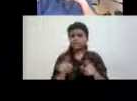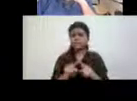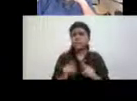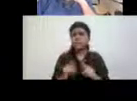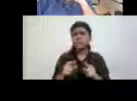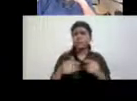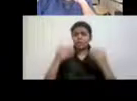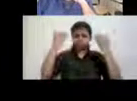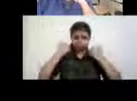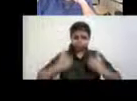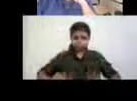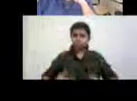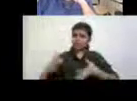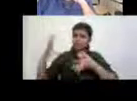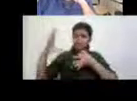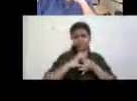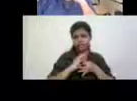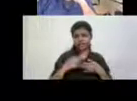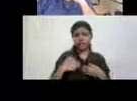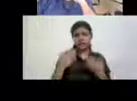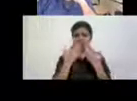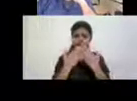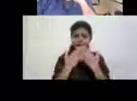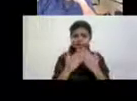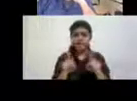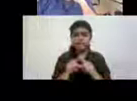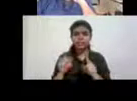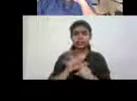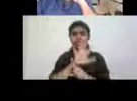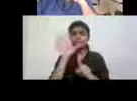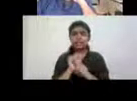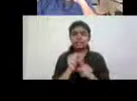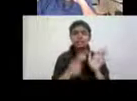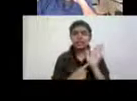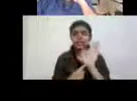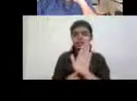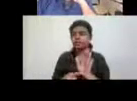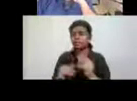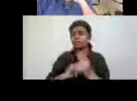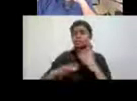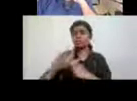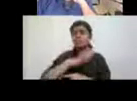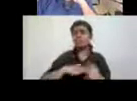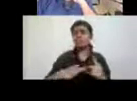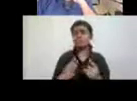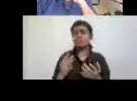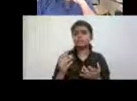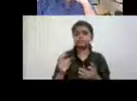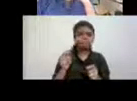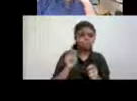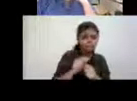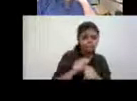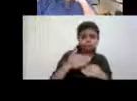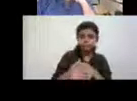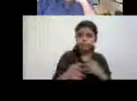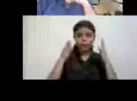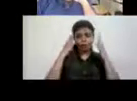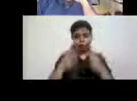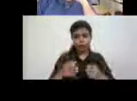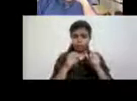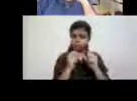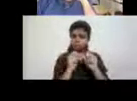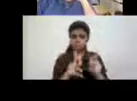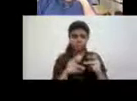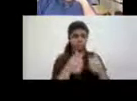property properties that the study of cultural representations and social practices is rarely considered. It may seem